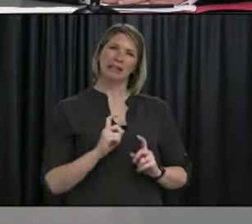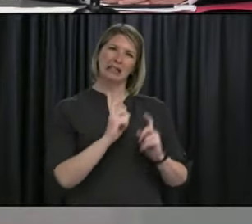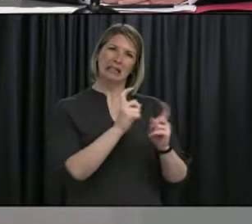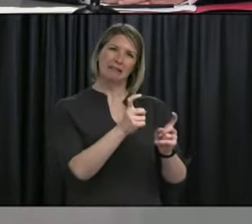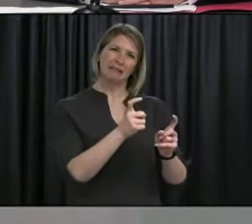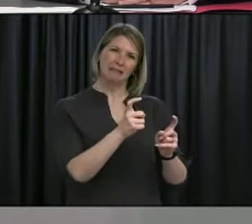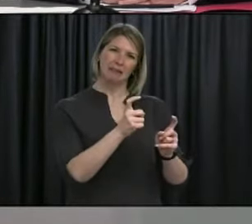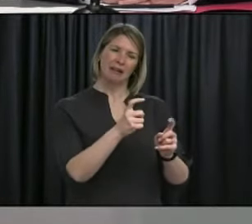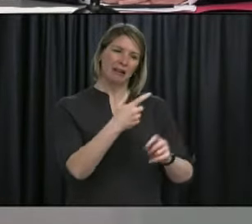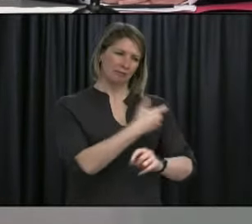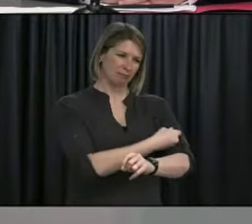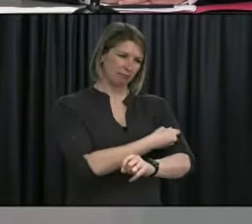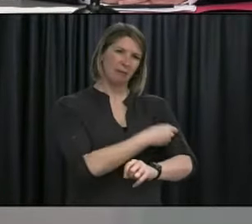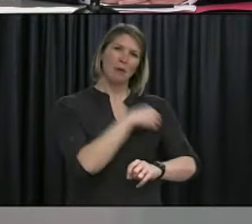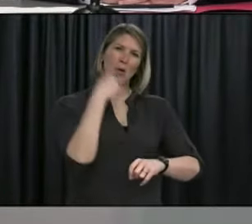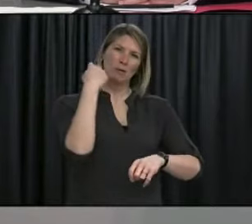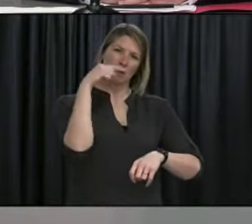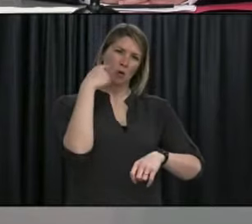new guidelines?